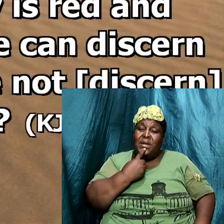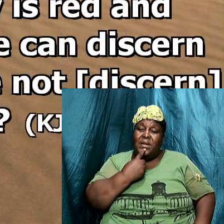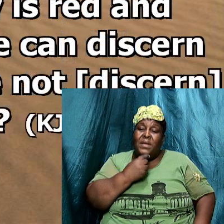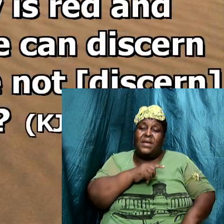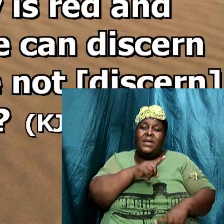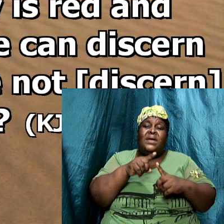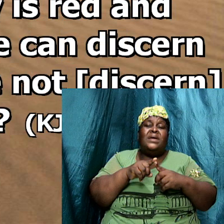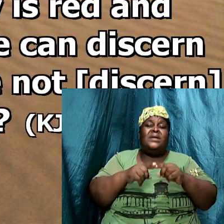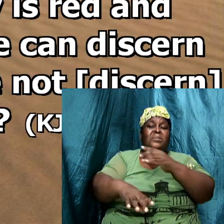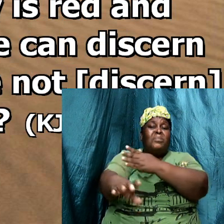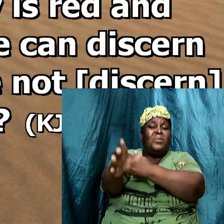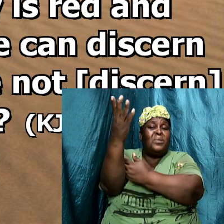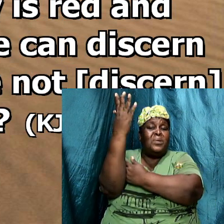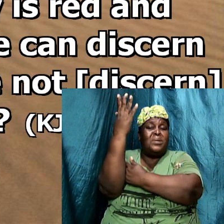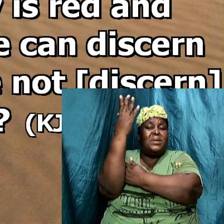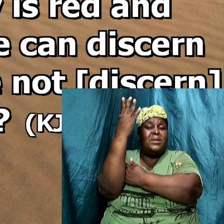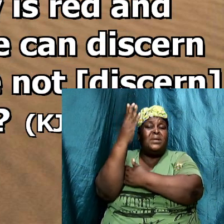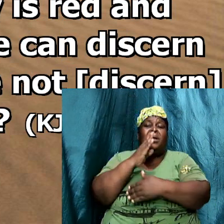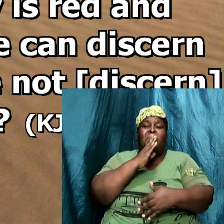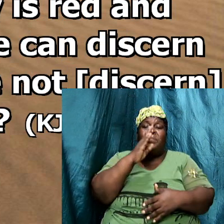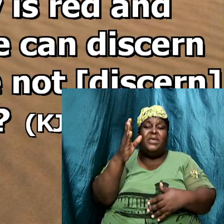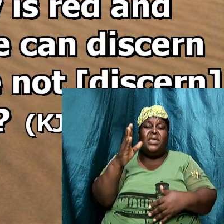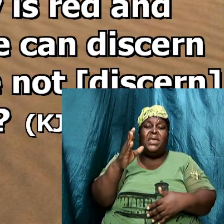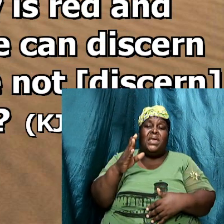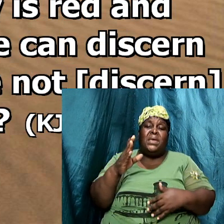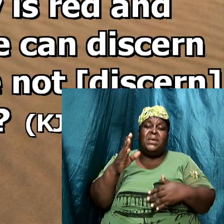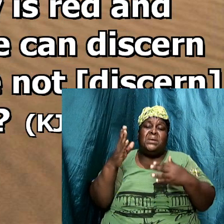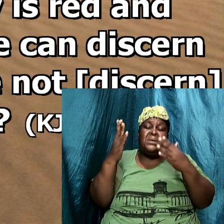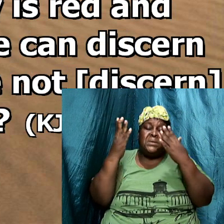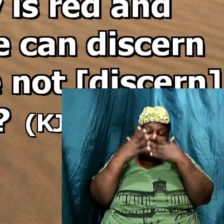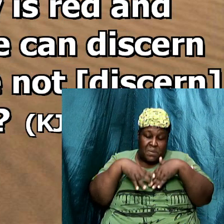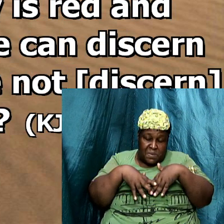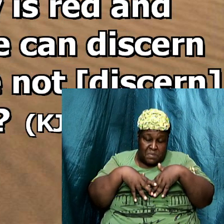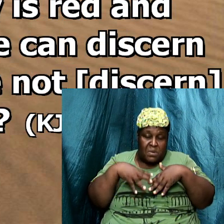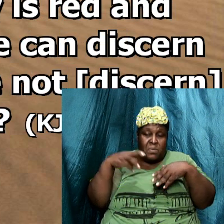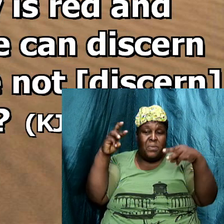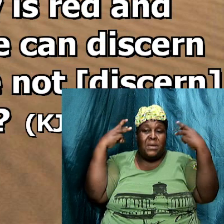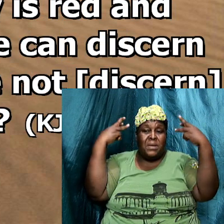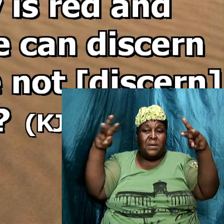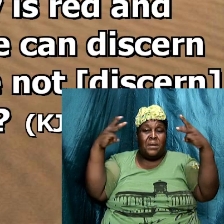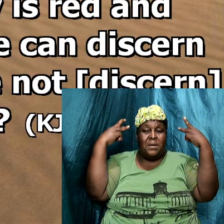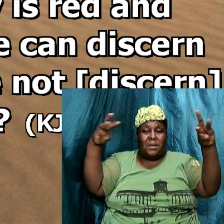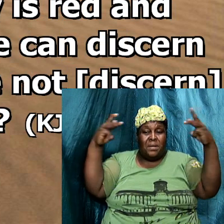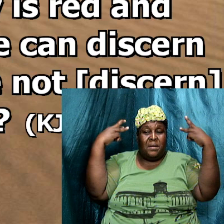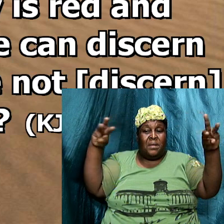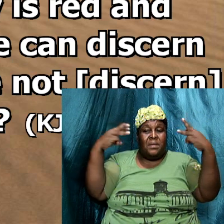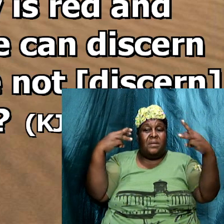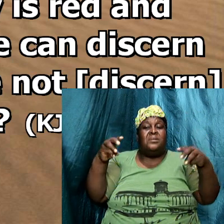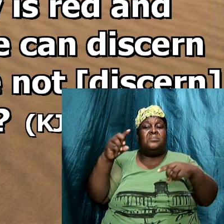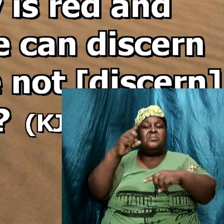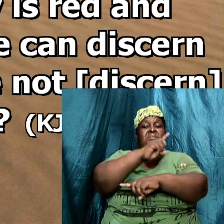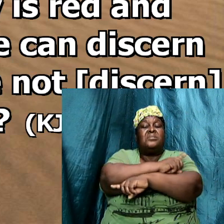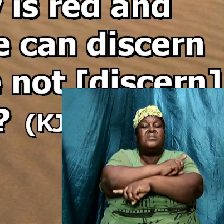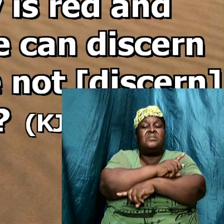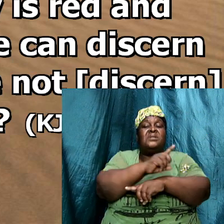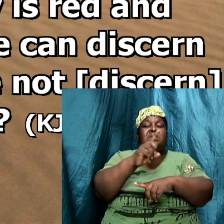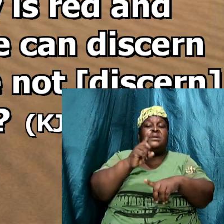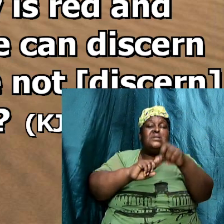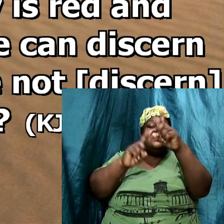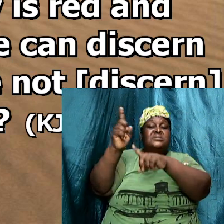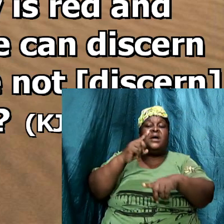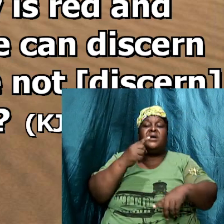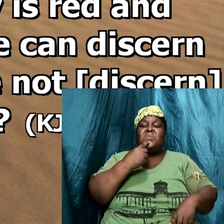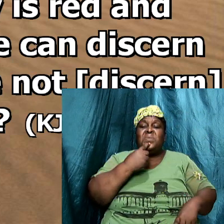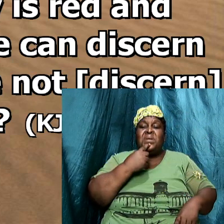and in the morning it will be fall weather to the day for the sky is red